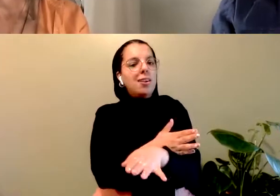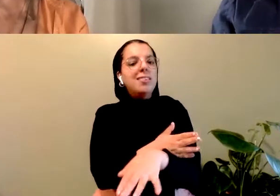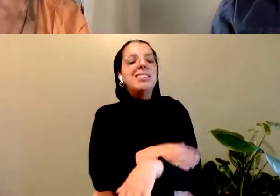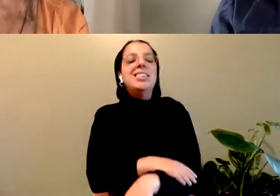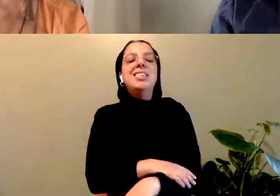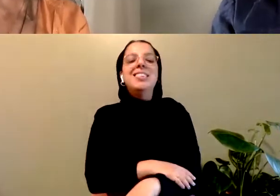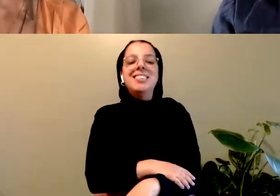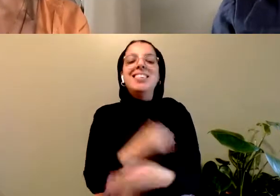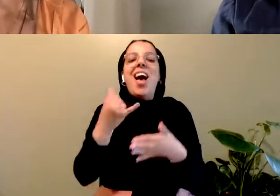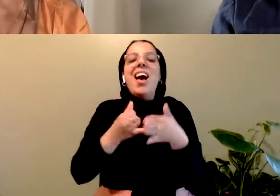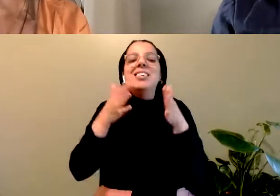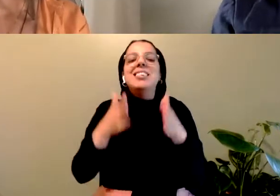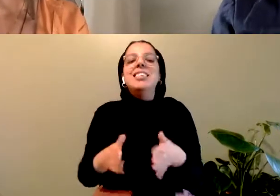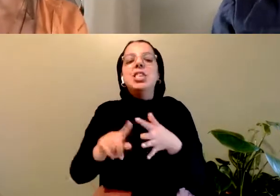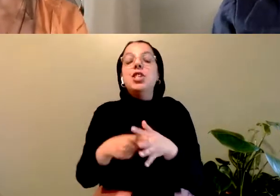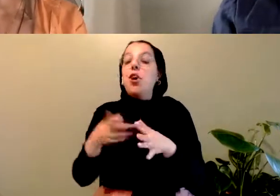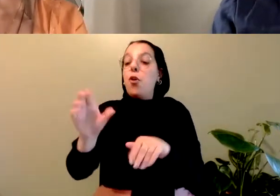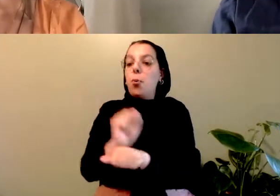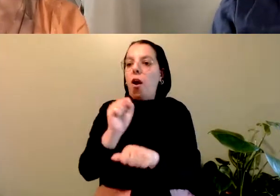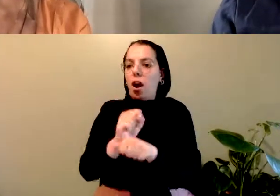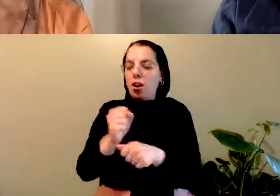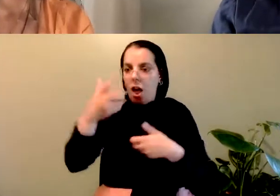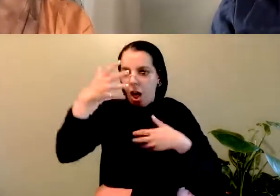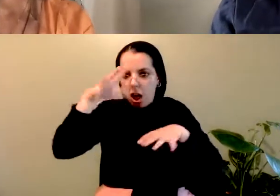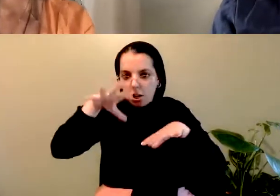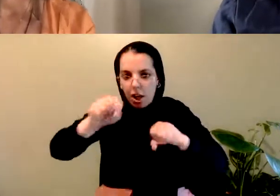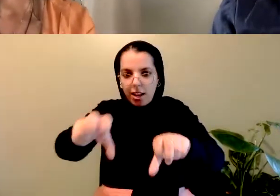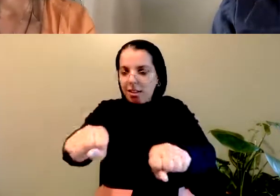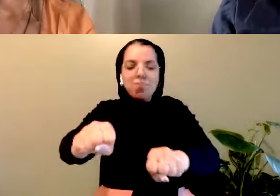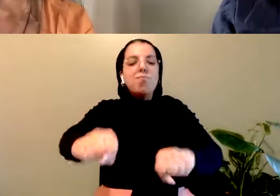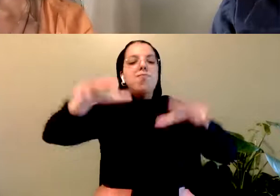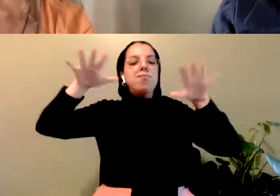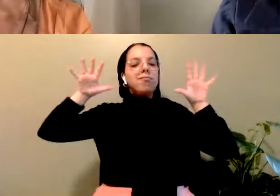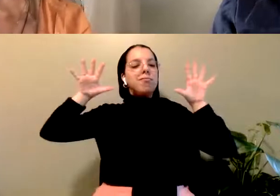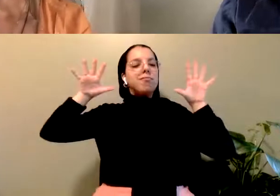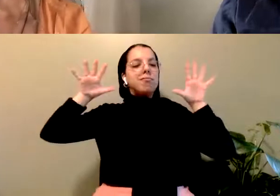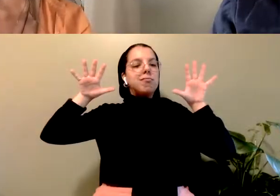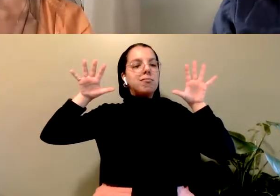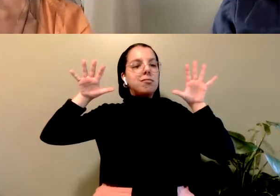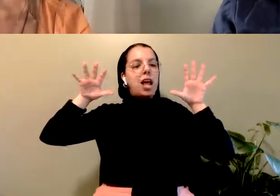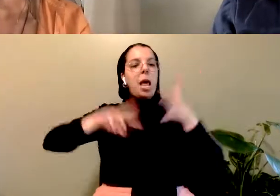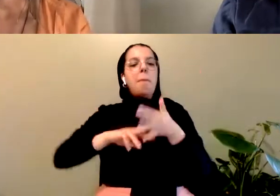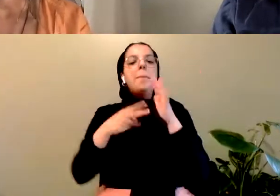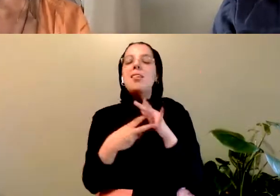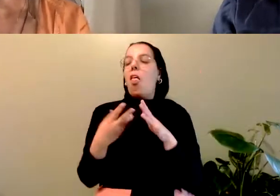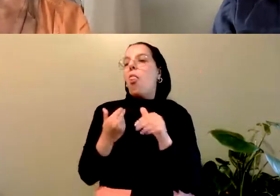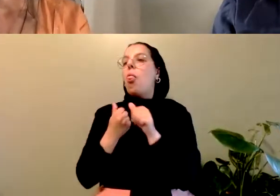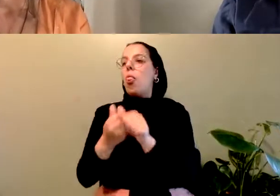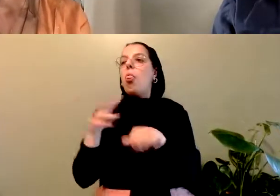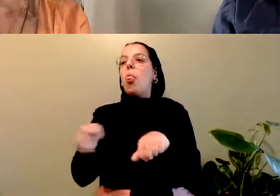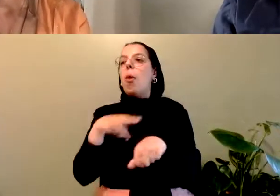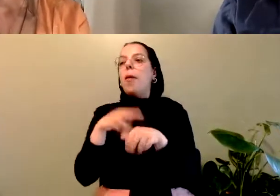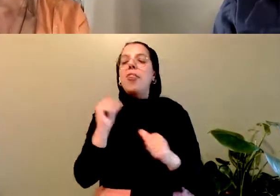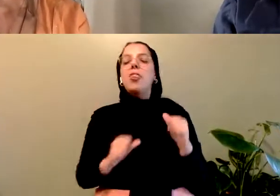Artists are decolonizing their practices and not playing the regular theatre games. Many are beginning to reject the